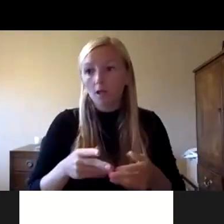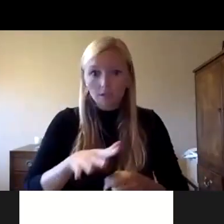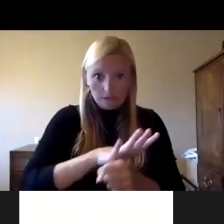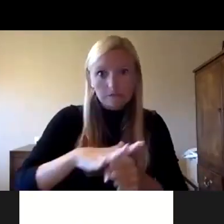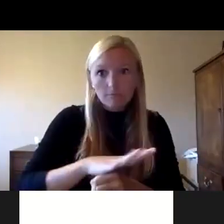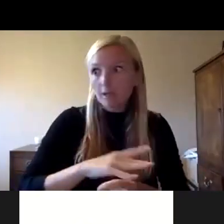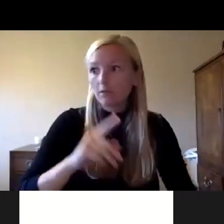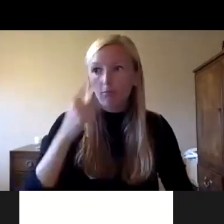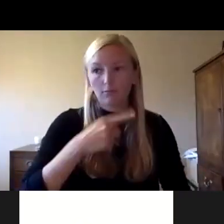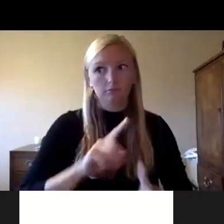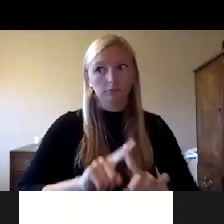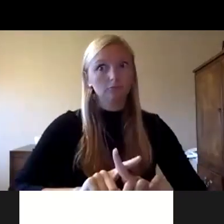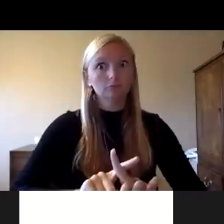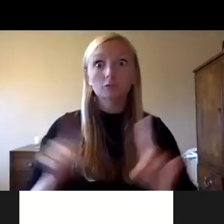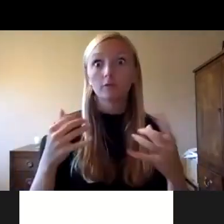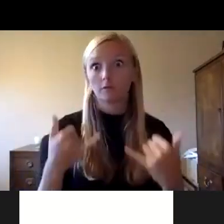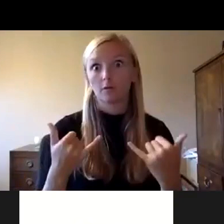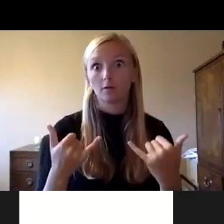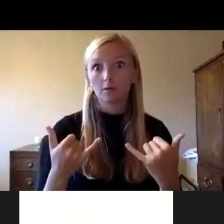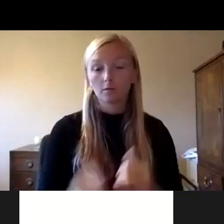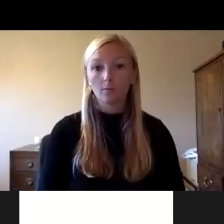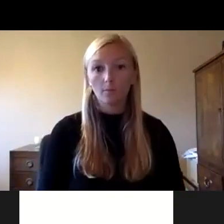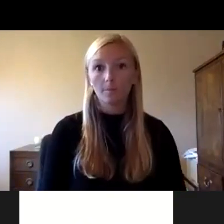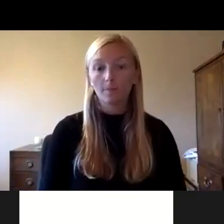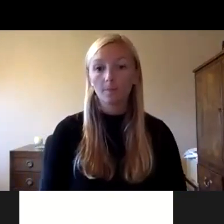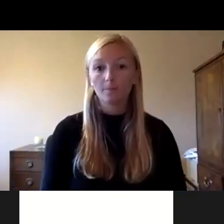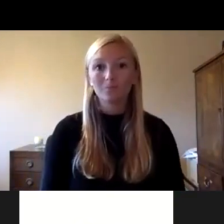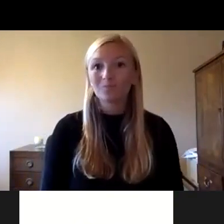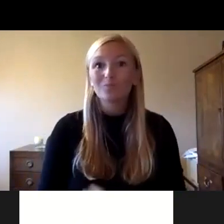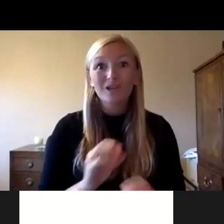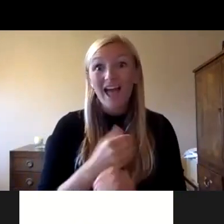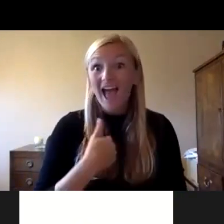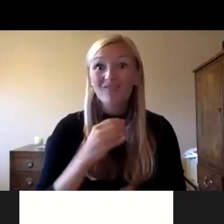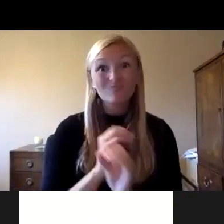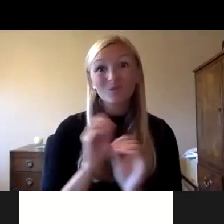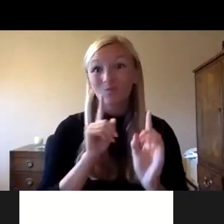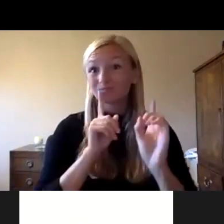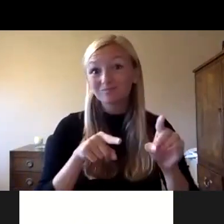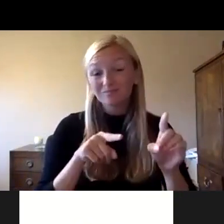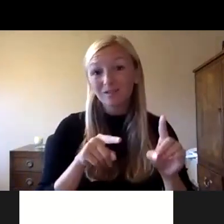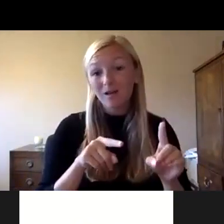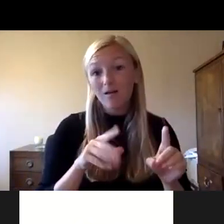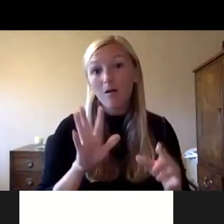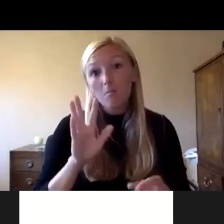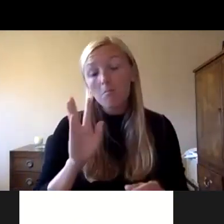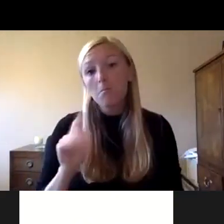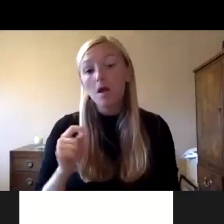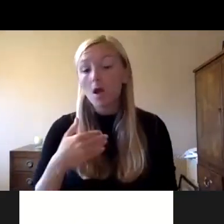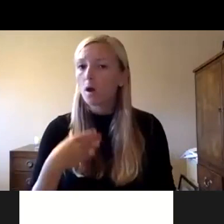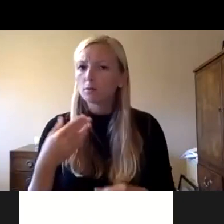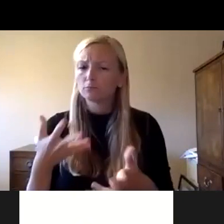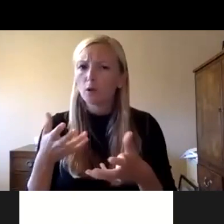different i think after this so you know we we don't have any answers yet but i did want to participate today and uh